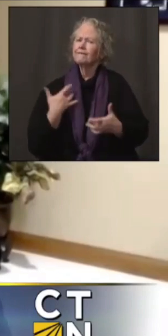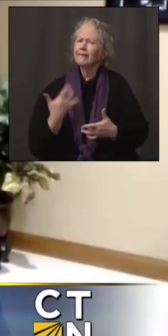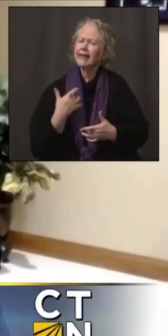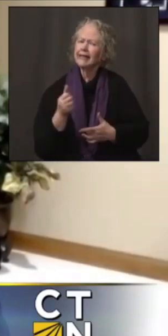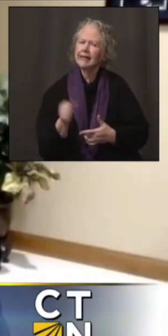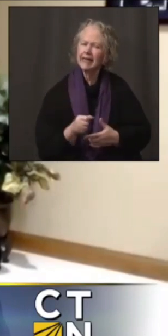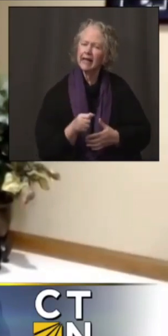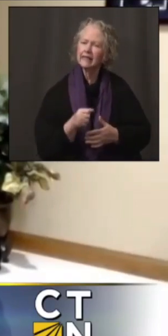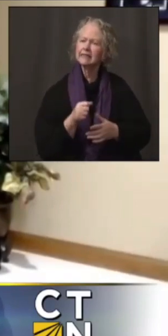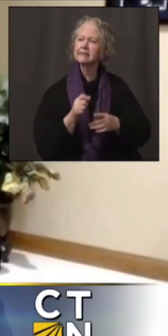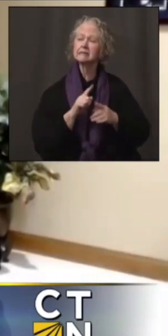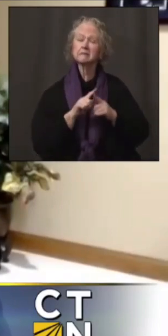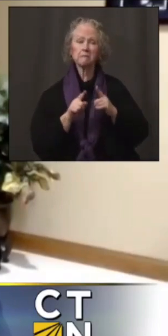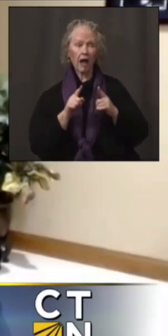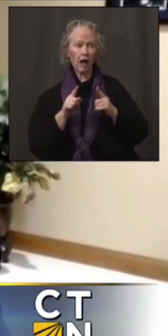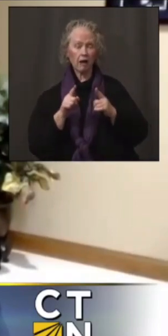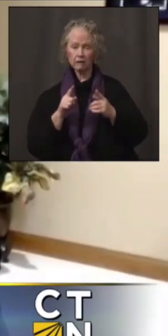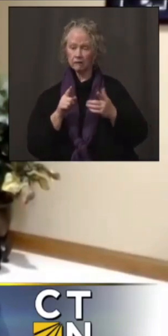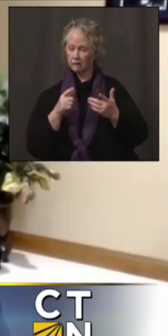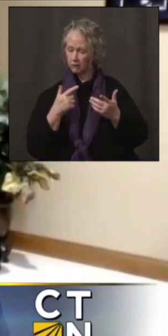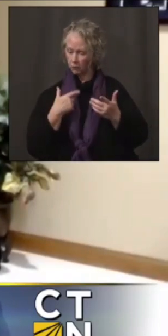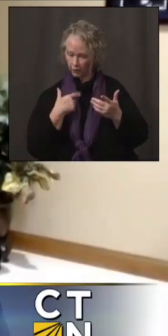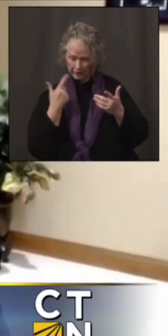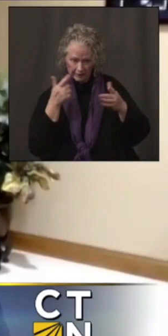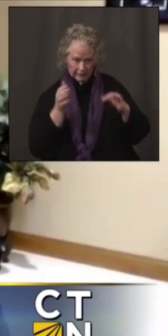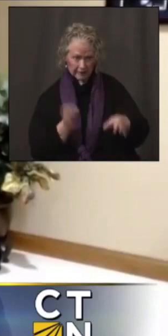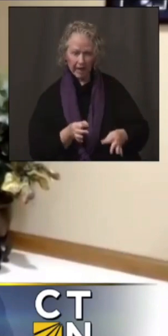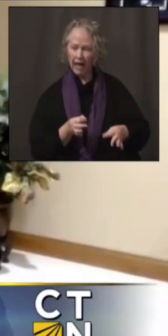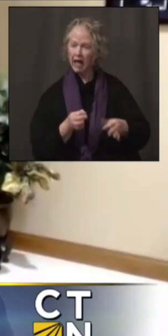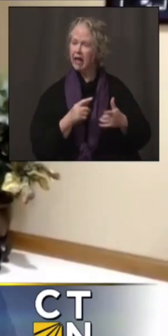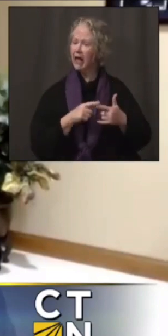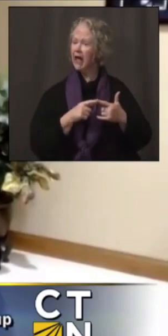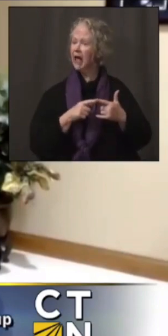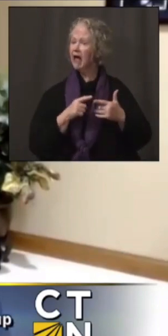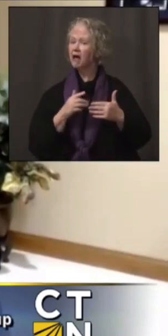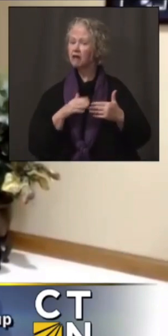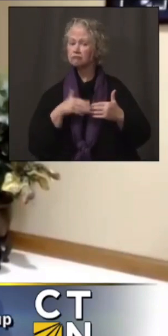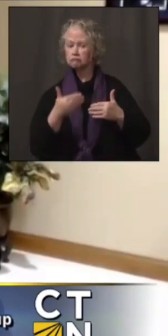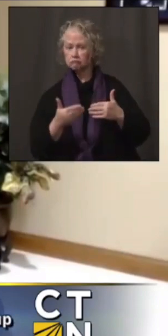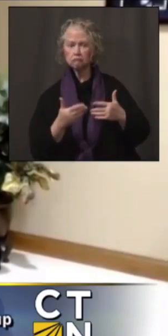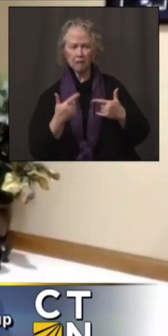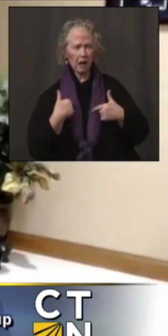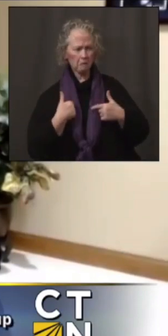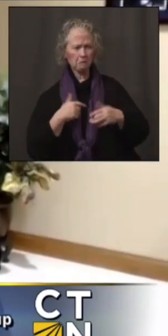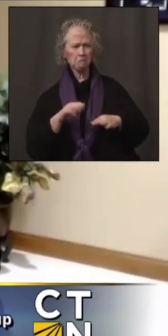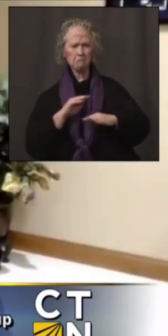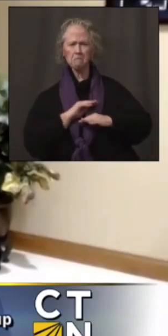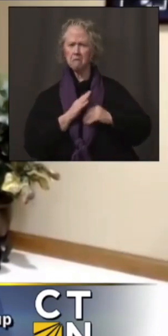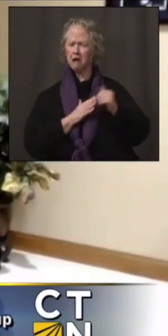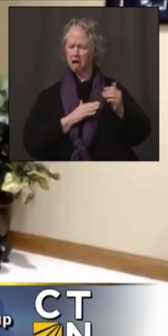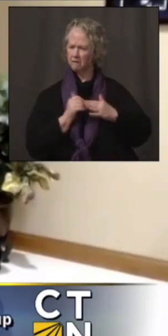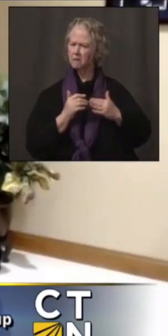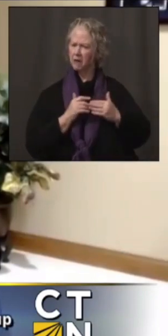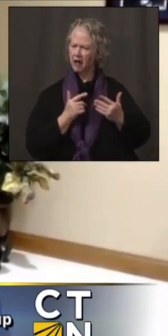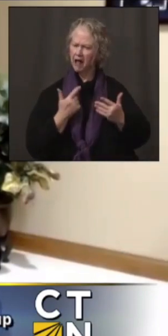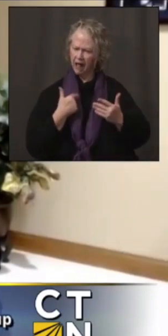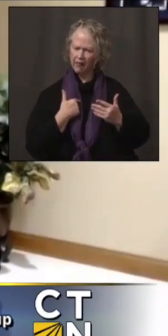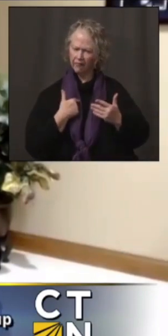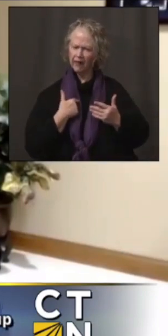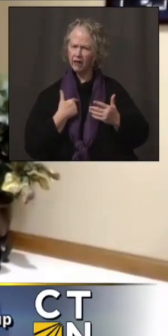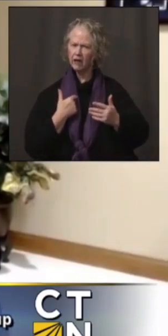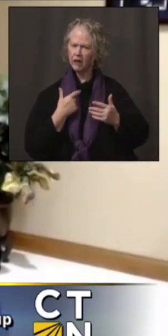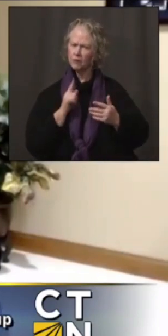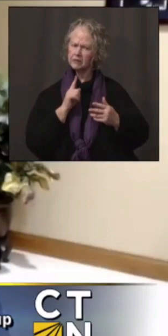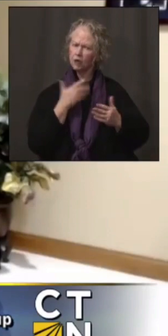subsequent conversations that we're now planning to have, I am very comfortable and proud and, uh, to say that we, we, we've landed in a very